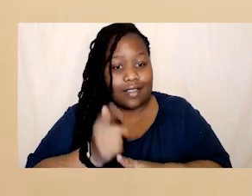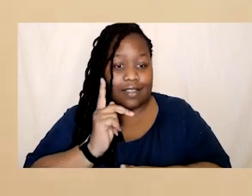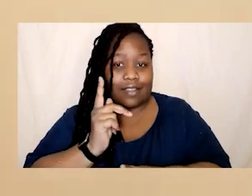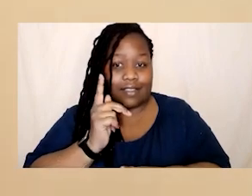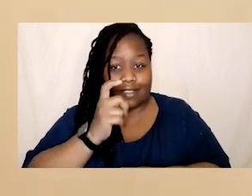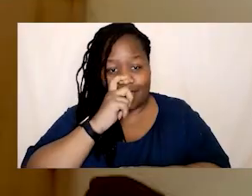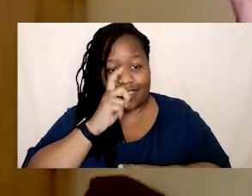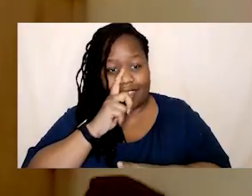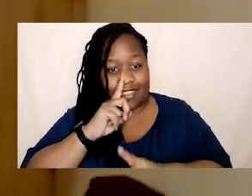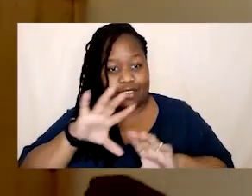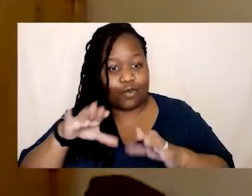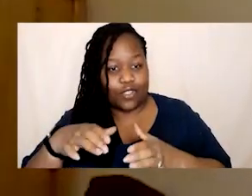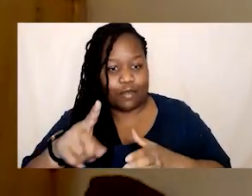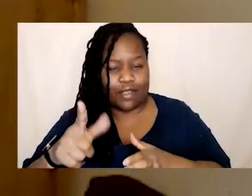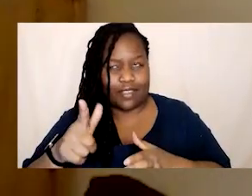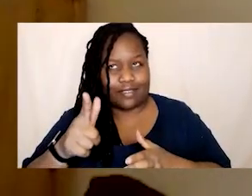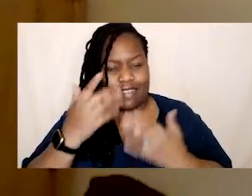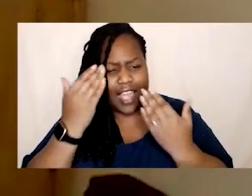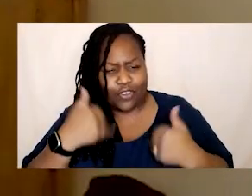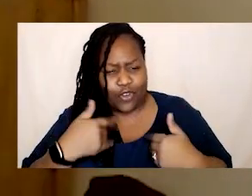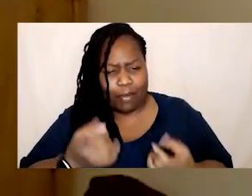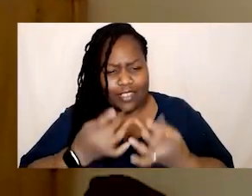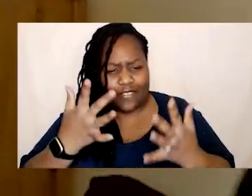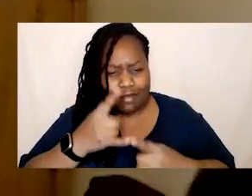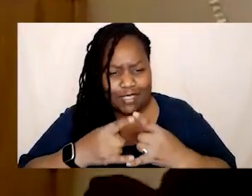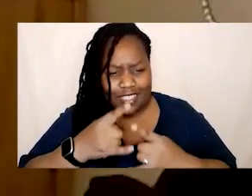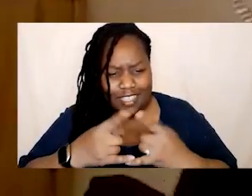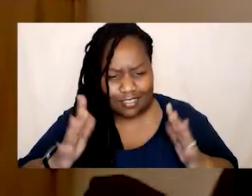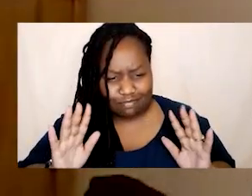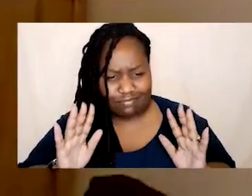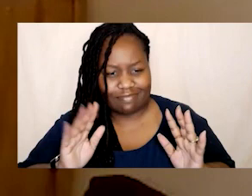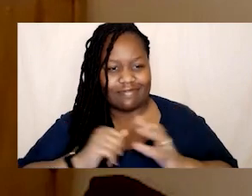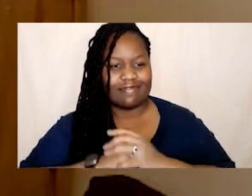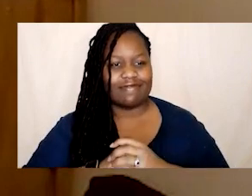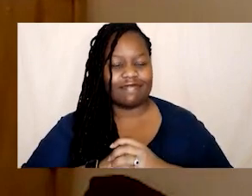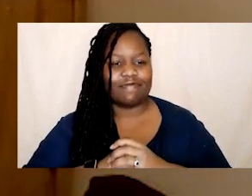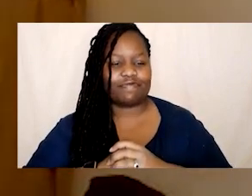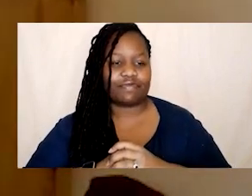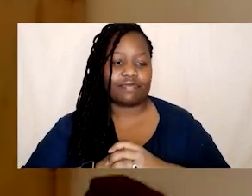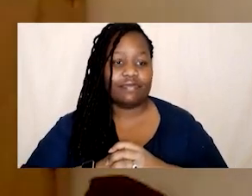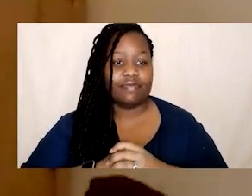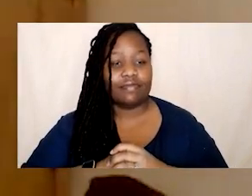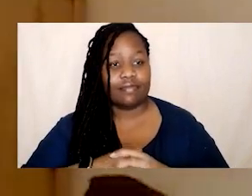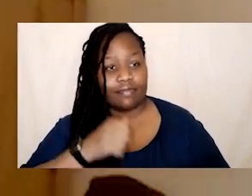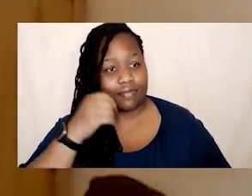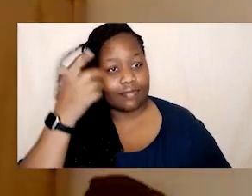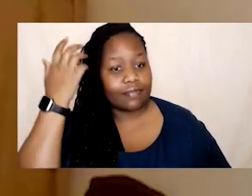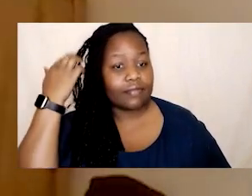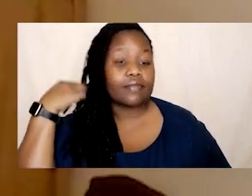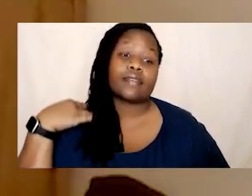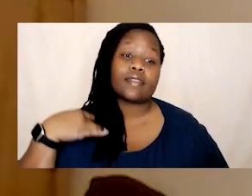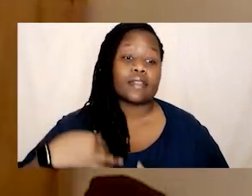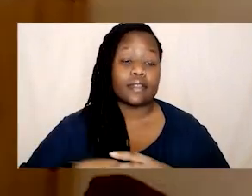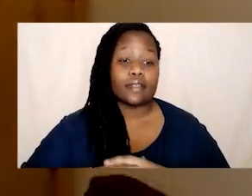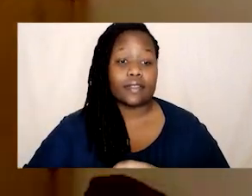much no let's not even bother with that like that fuels us um I I've been reflecting a lot